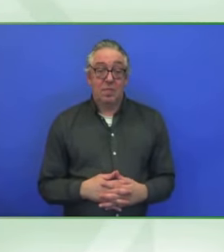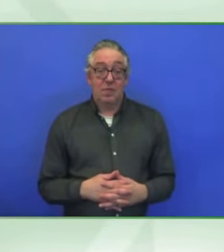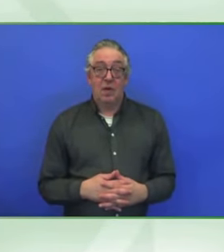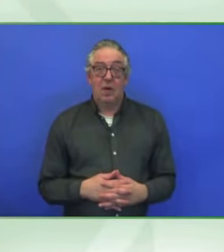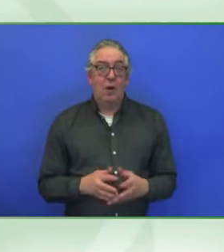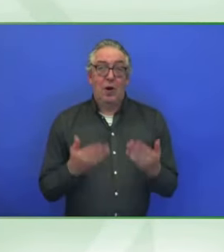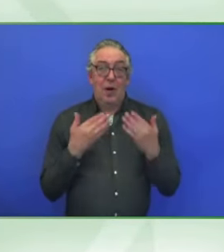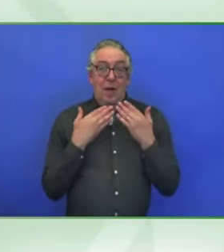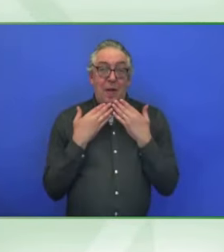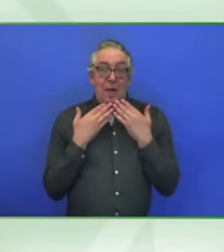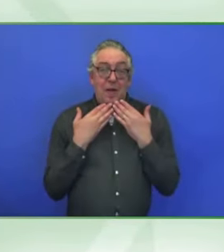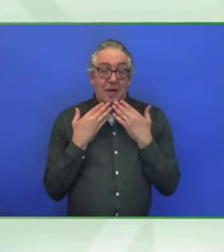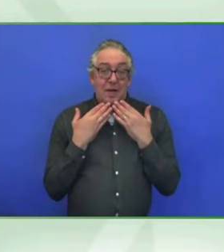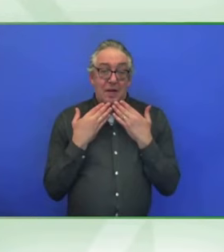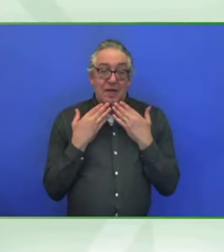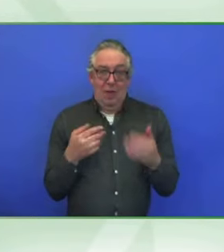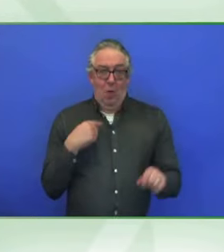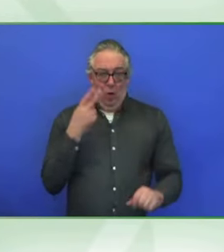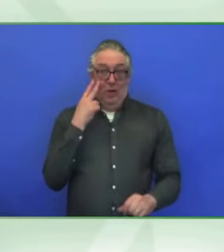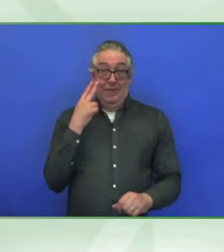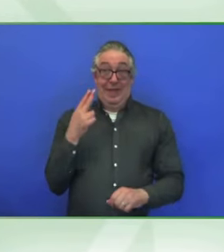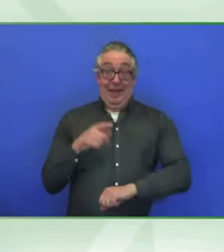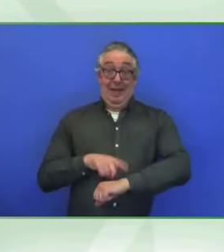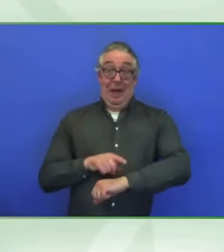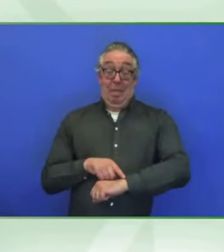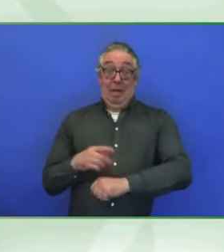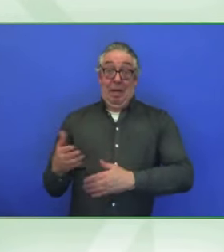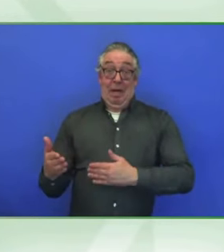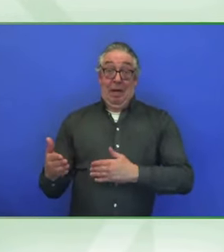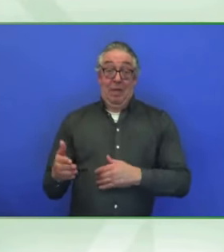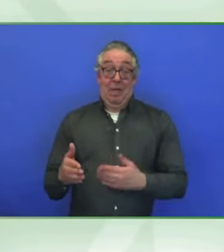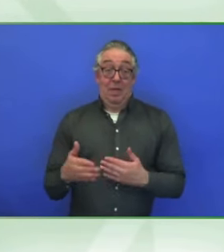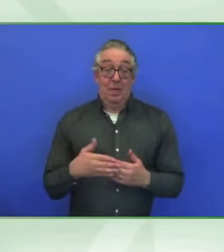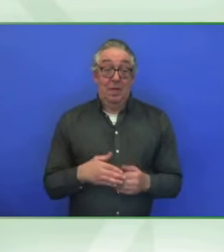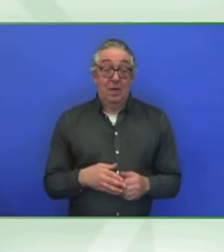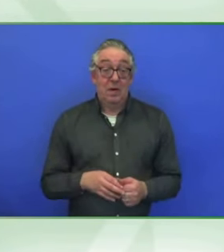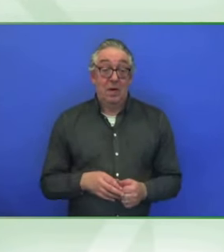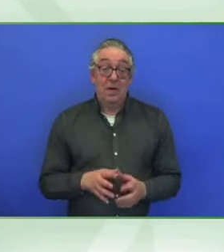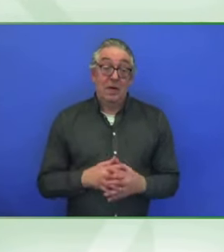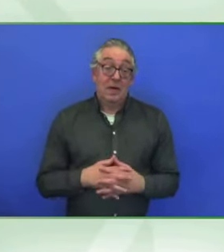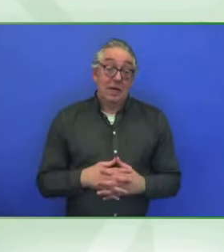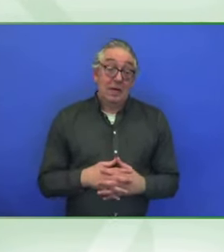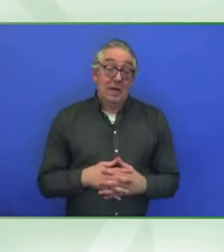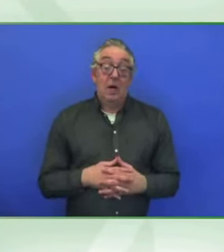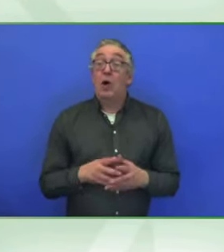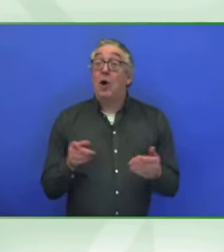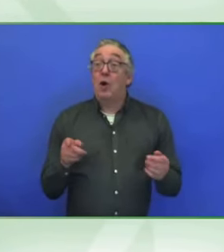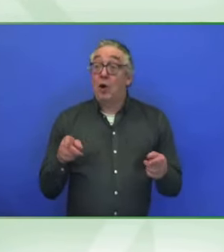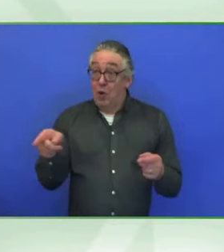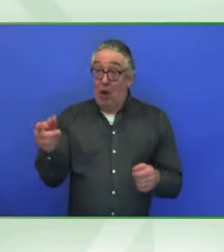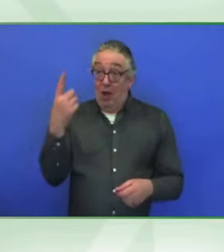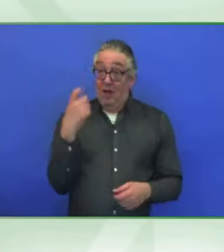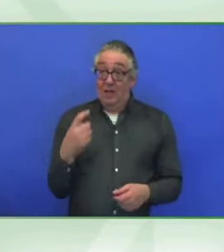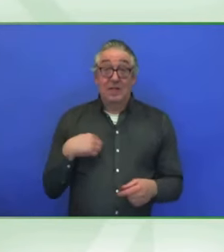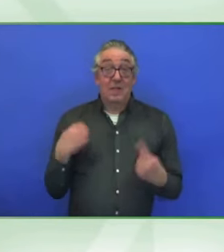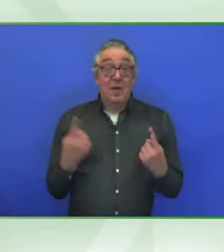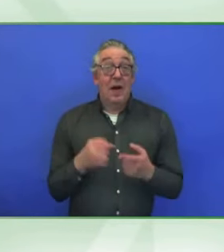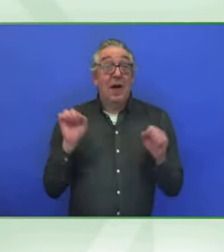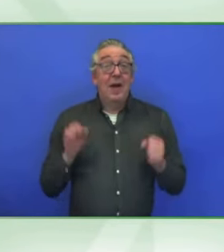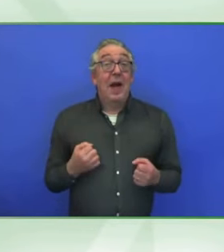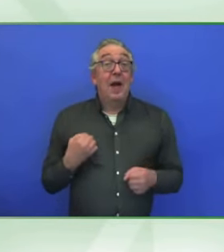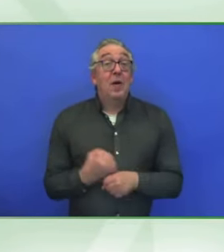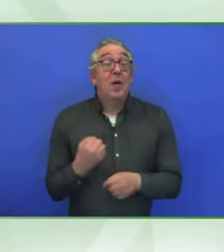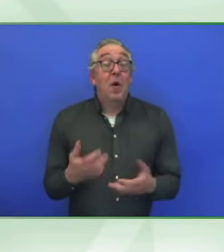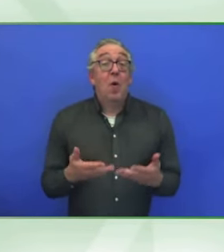up. And, uh, just, just to go back to, to the gentleman's question, what can we do? And I feel like talking about it from a top down approach is